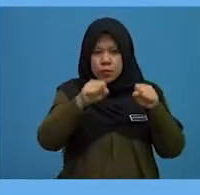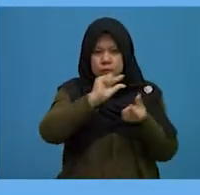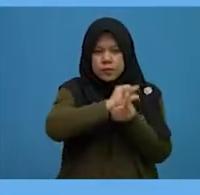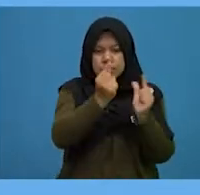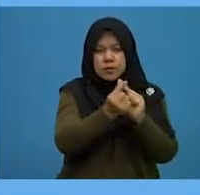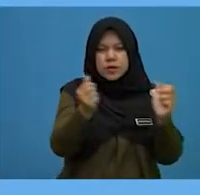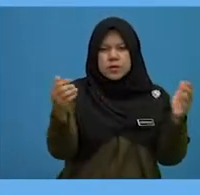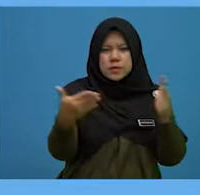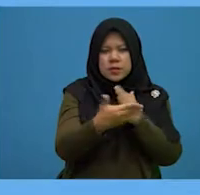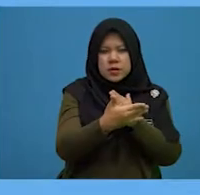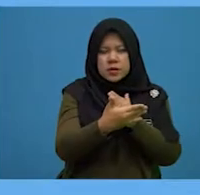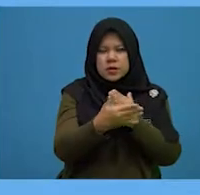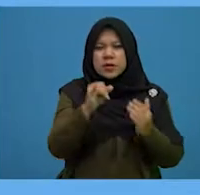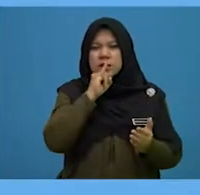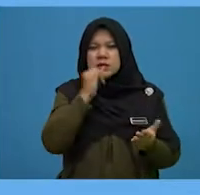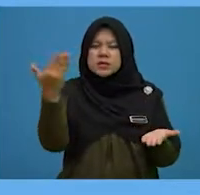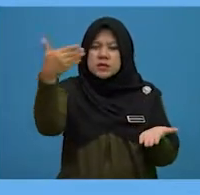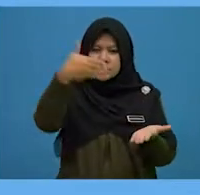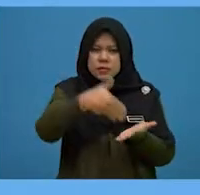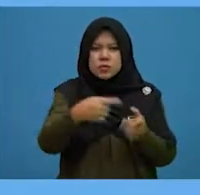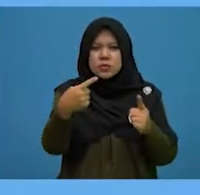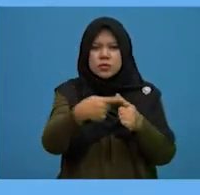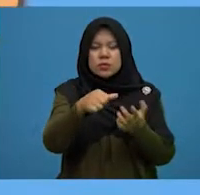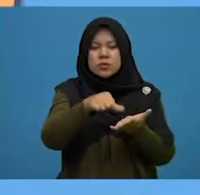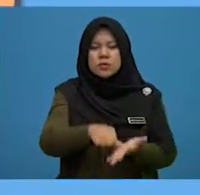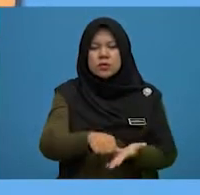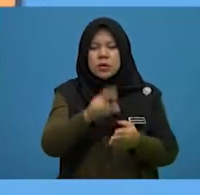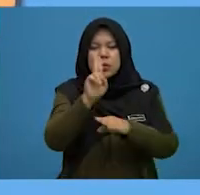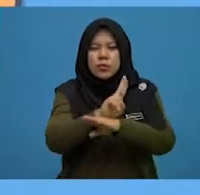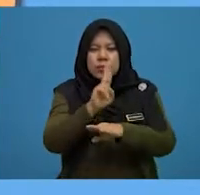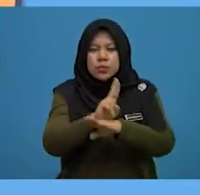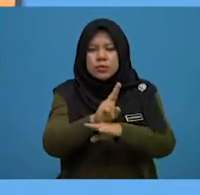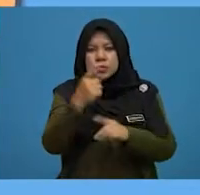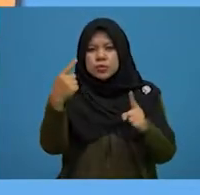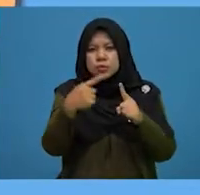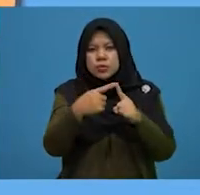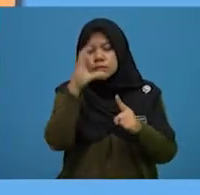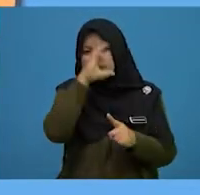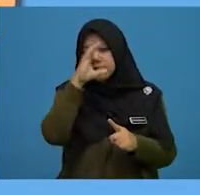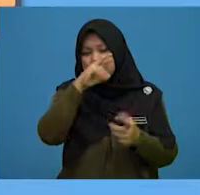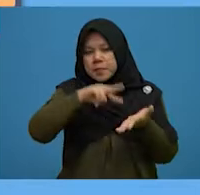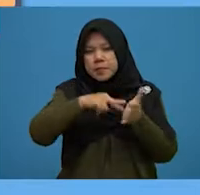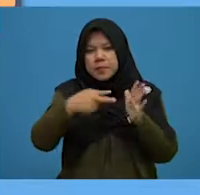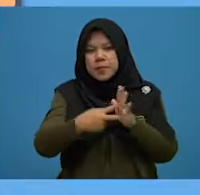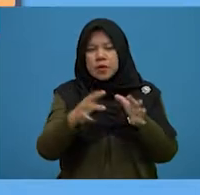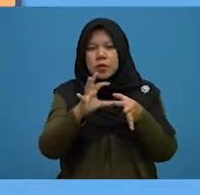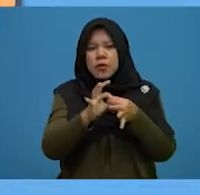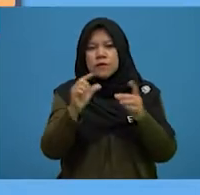and is repeated to emphasise, are used to find meaning of words.